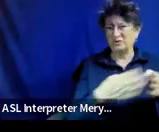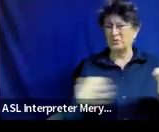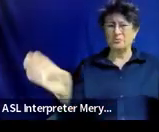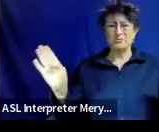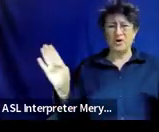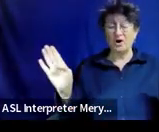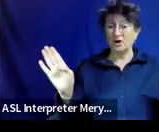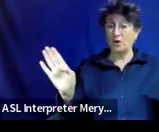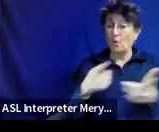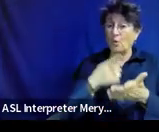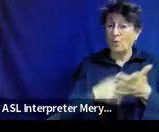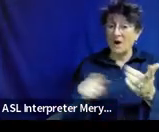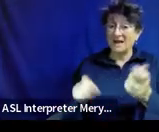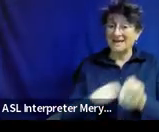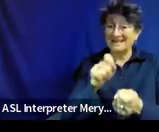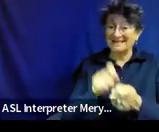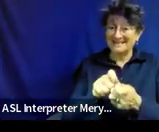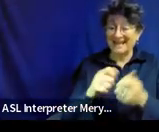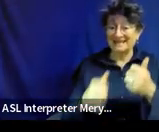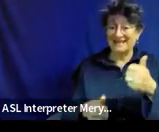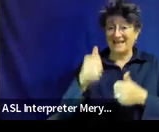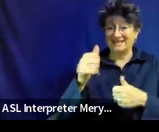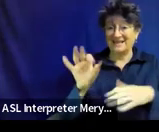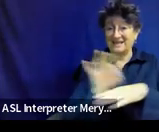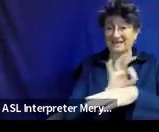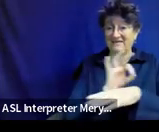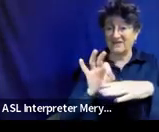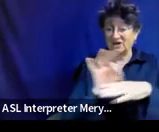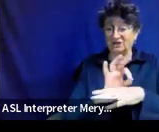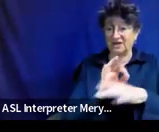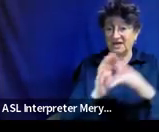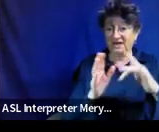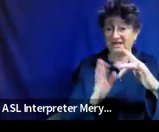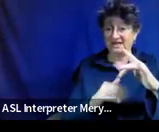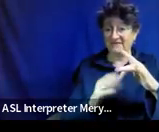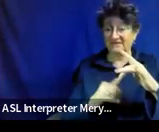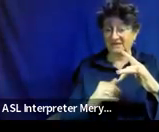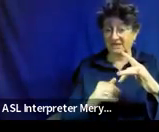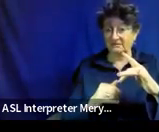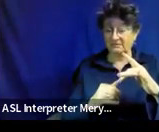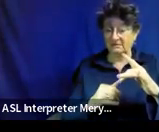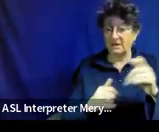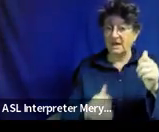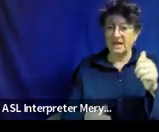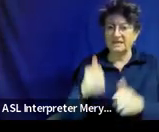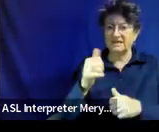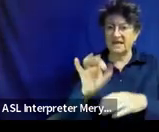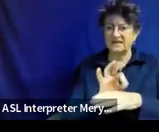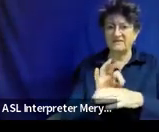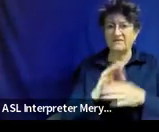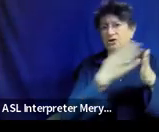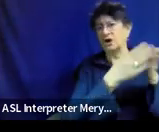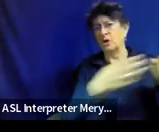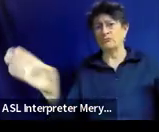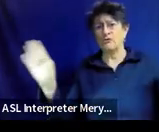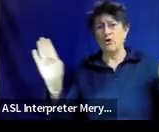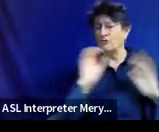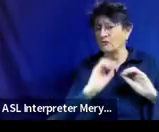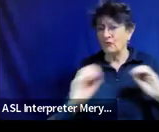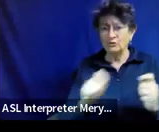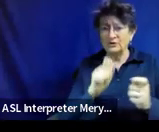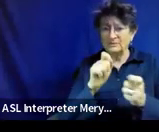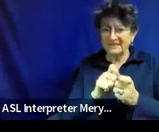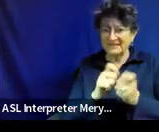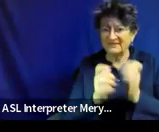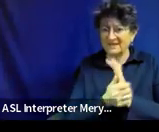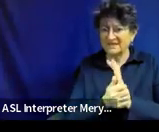executive functioning deficit? So executive functioning, much too broad. No specific skill deficit listed. And again, there are no